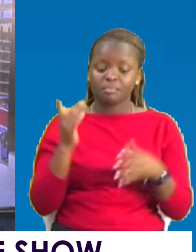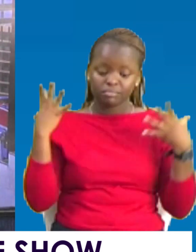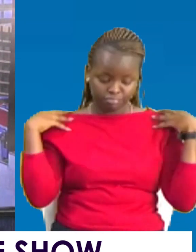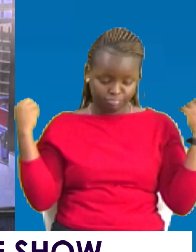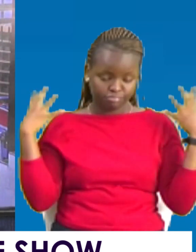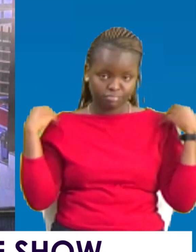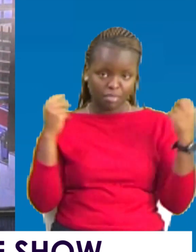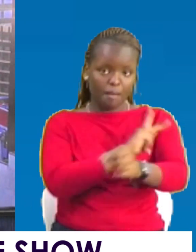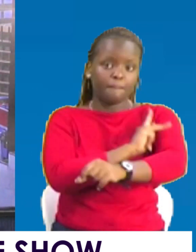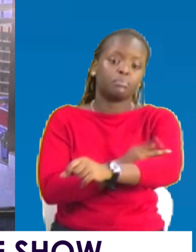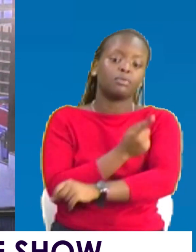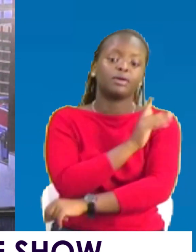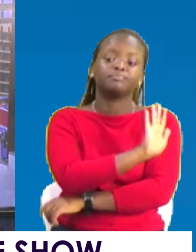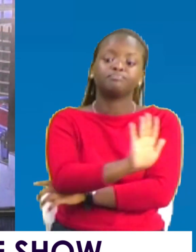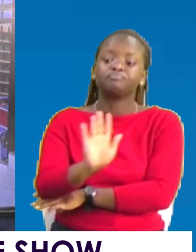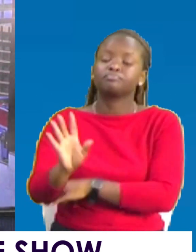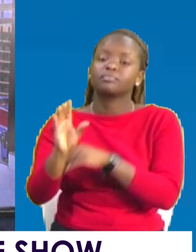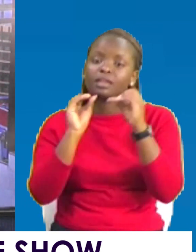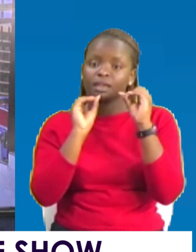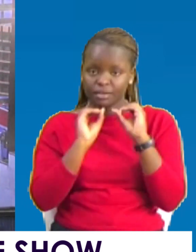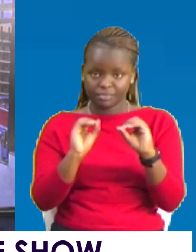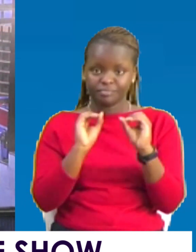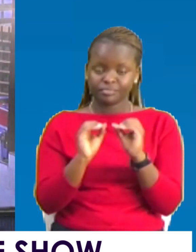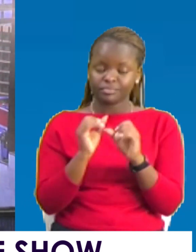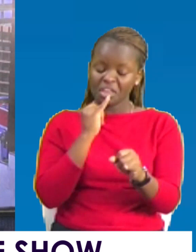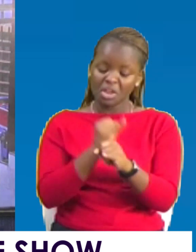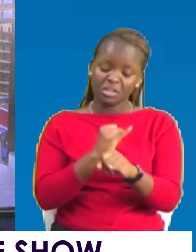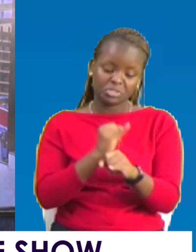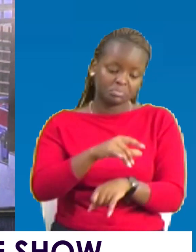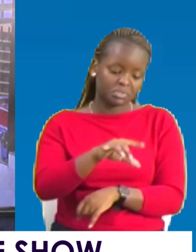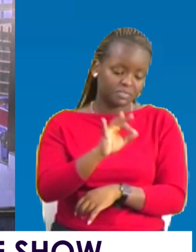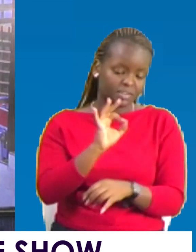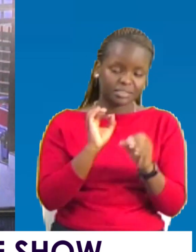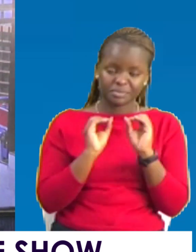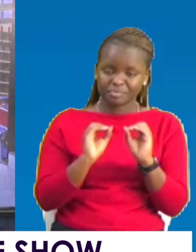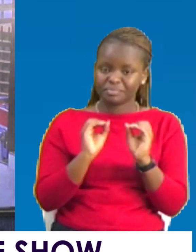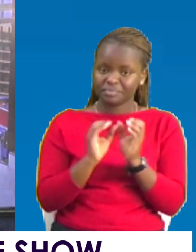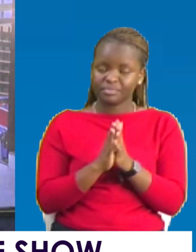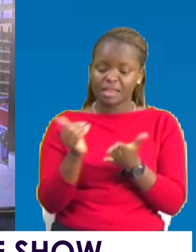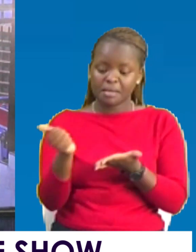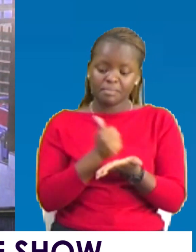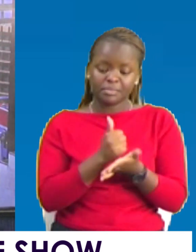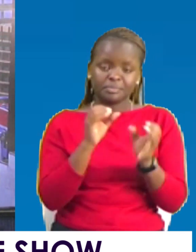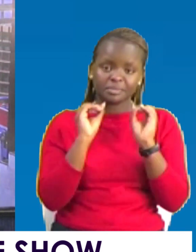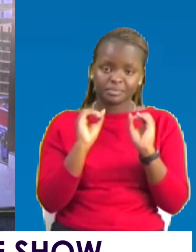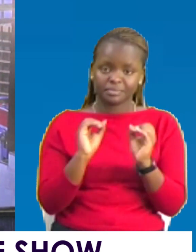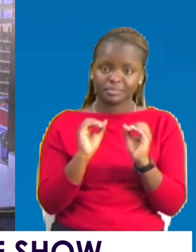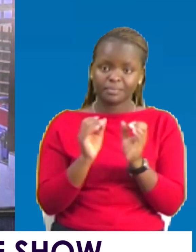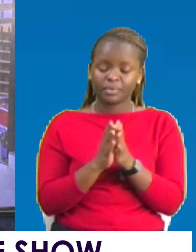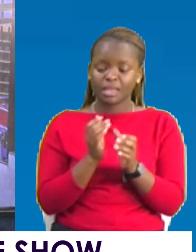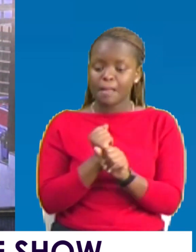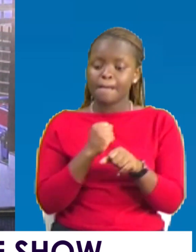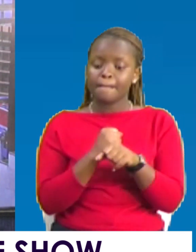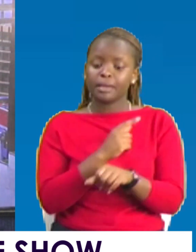potential. He will cause us to cause them not to have jobs. Unemployment. He will cause us to just